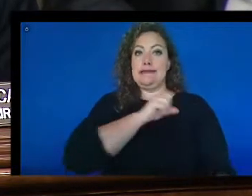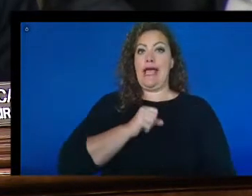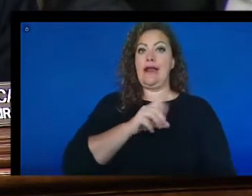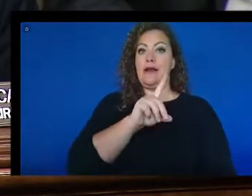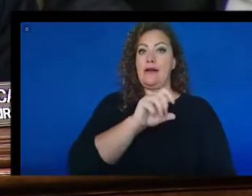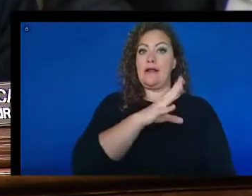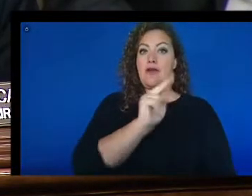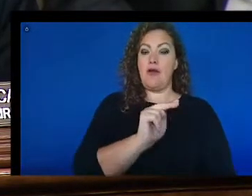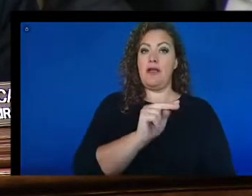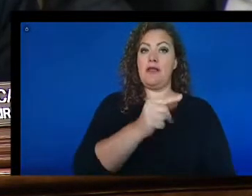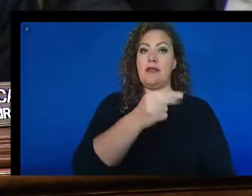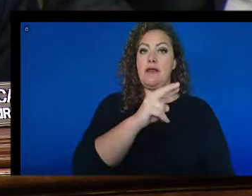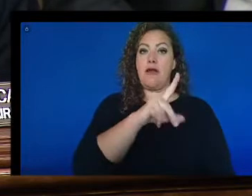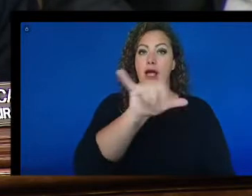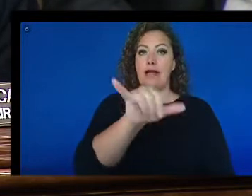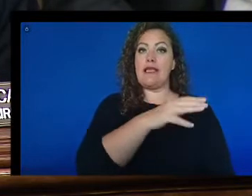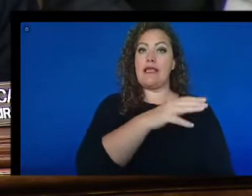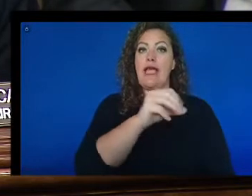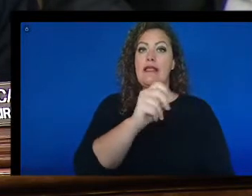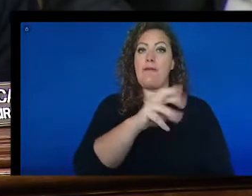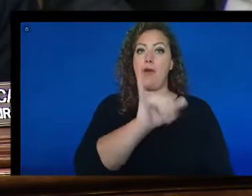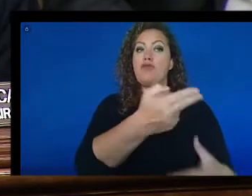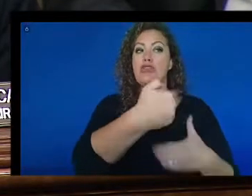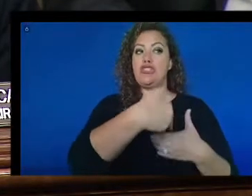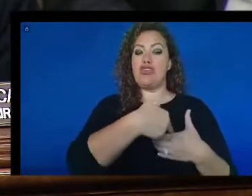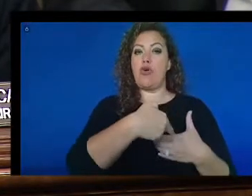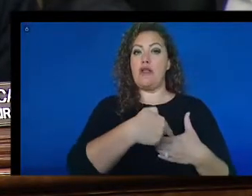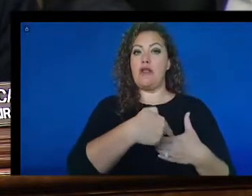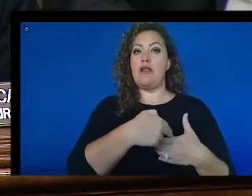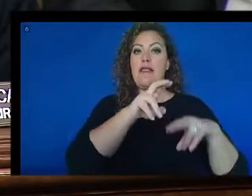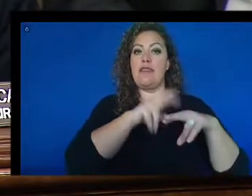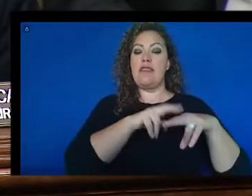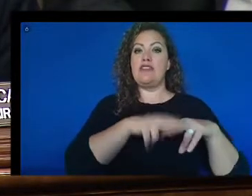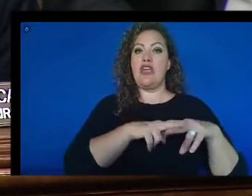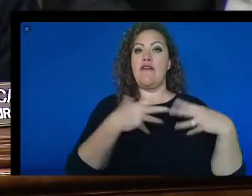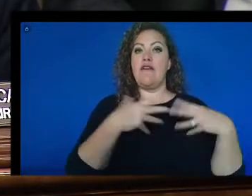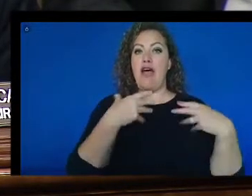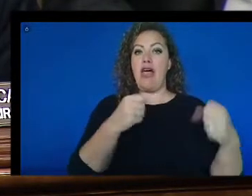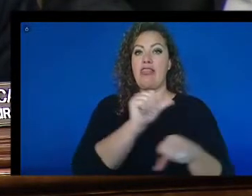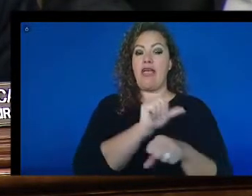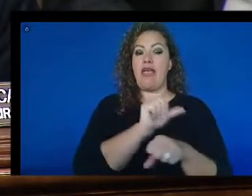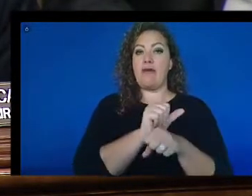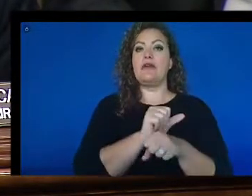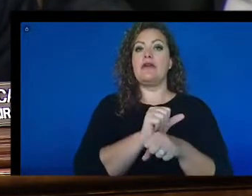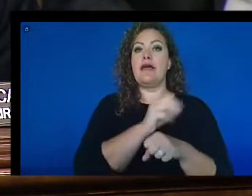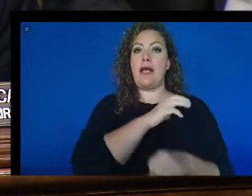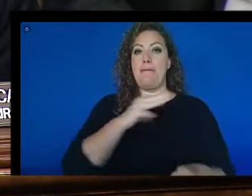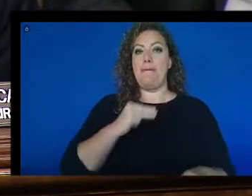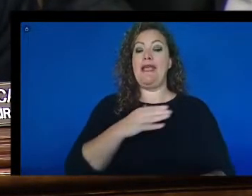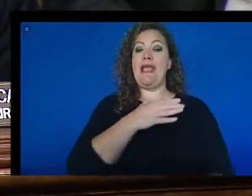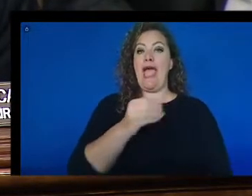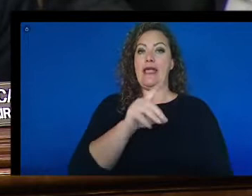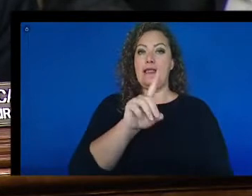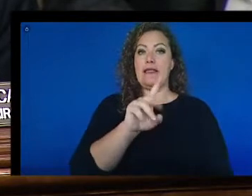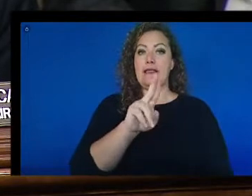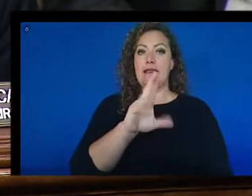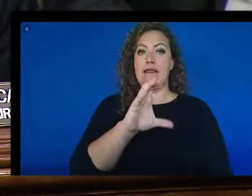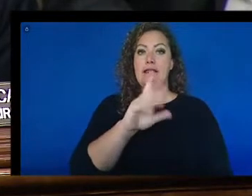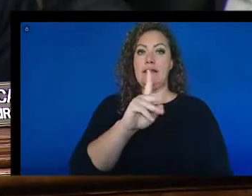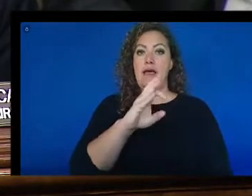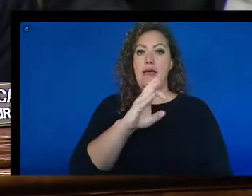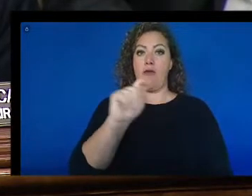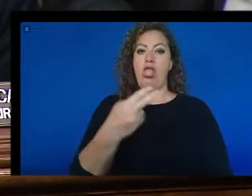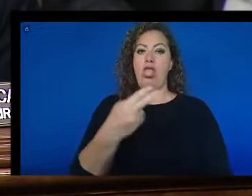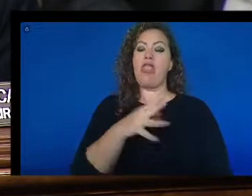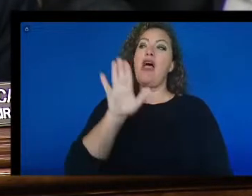Senator Murray, Chair of the Health Education Labor Pensions Committee, and Senator Duckworth. In your view, why are